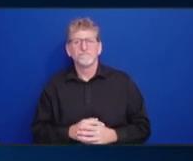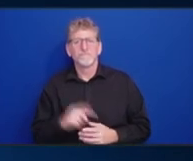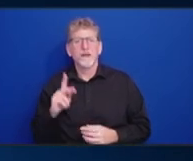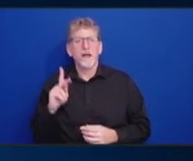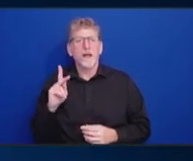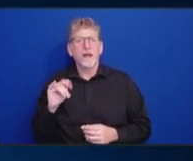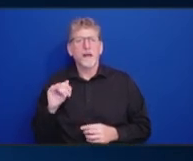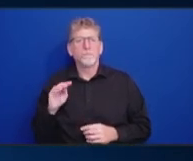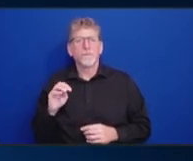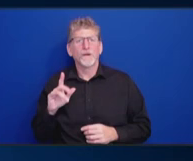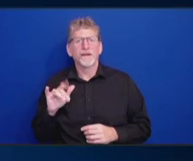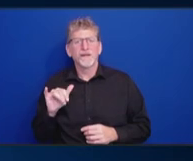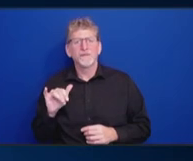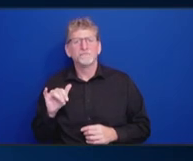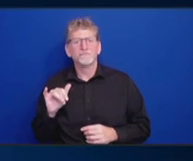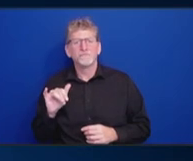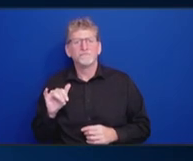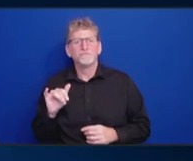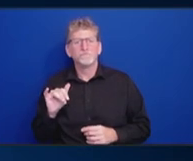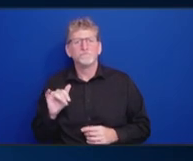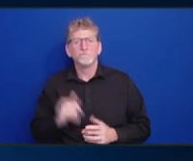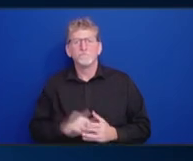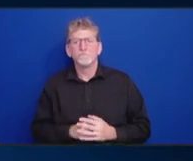I put my trust in you as well.